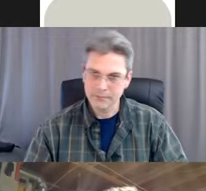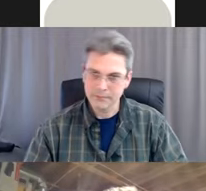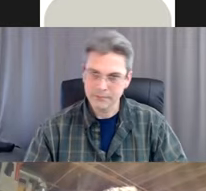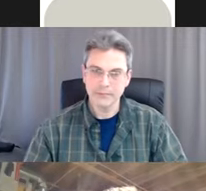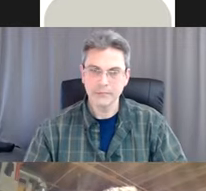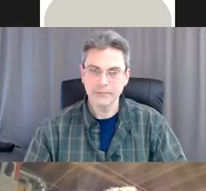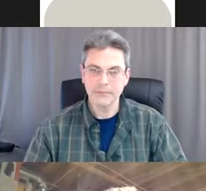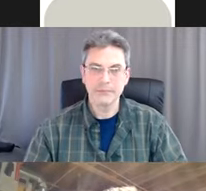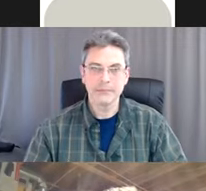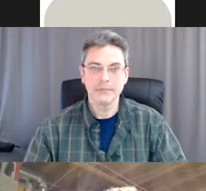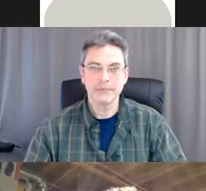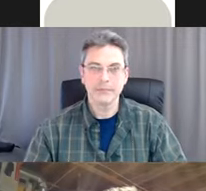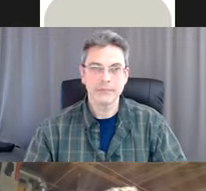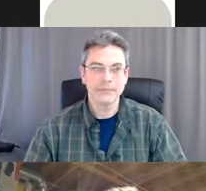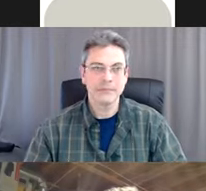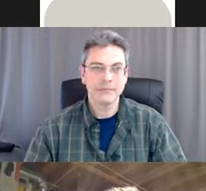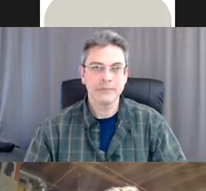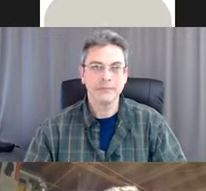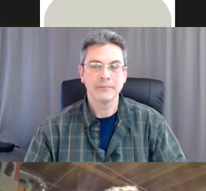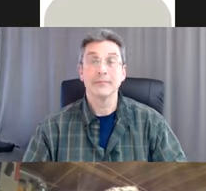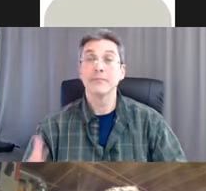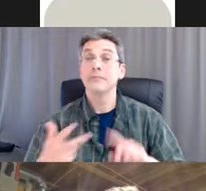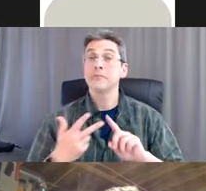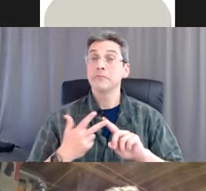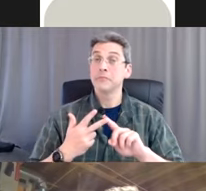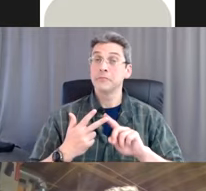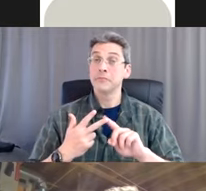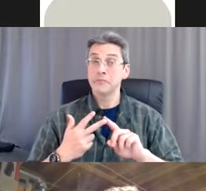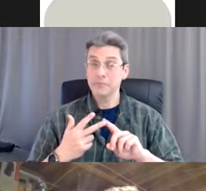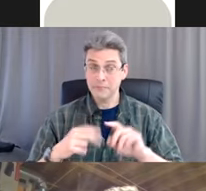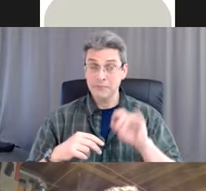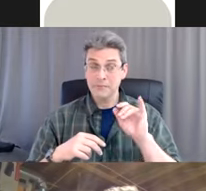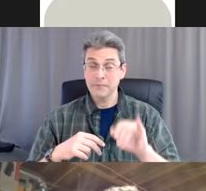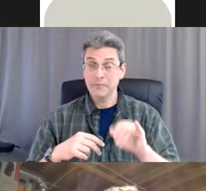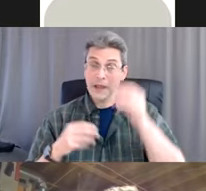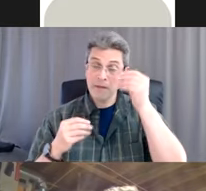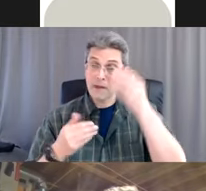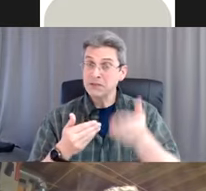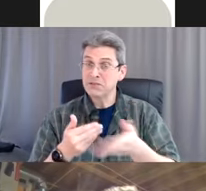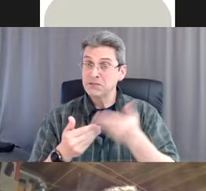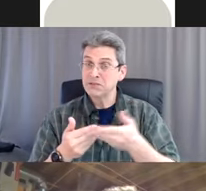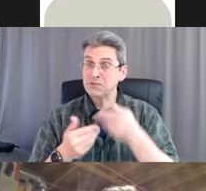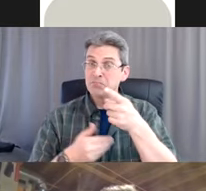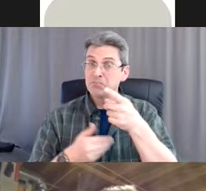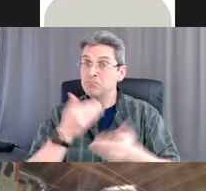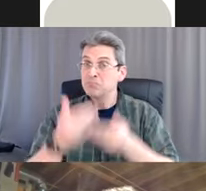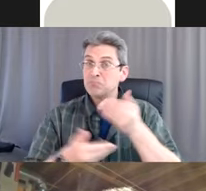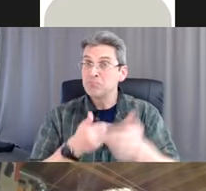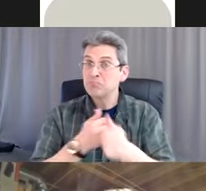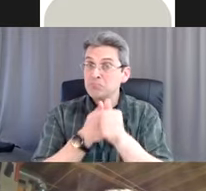Our next question, was the information easy to follow? Please answer the questions with the number you feel applies.